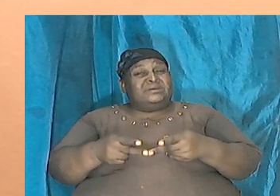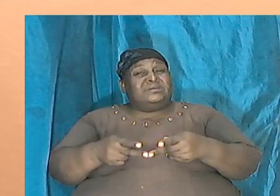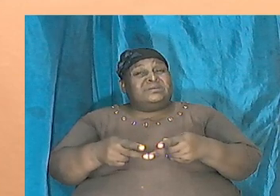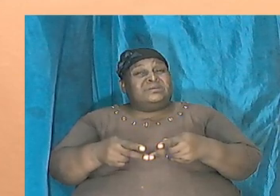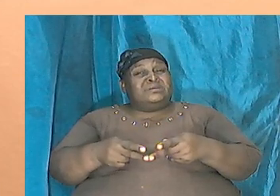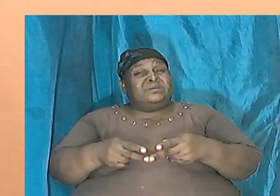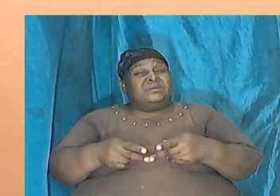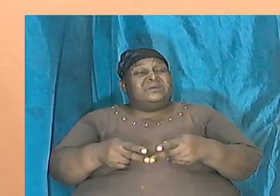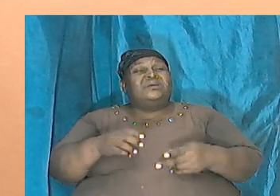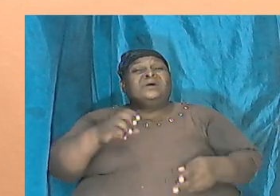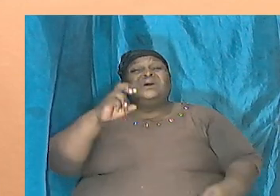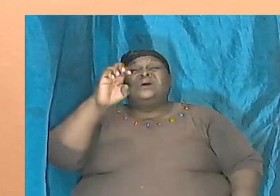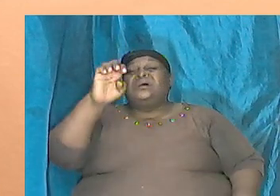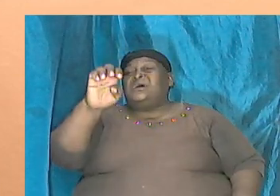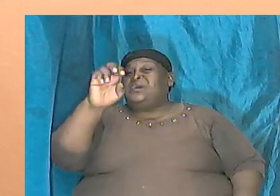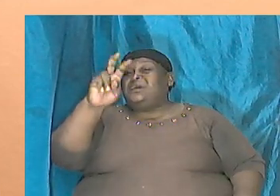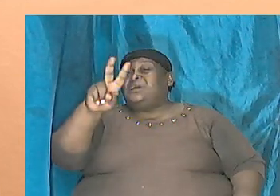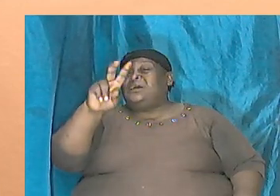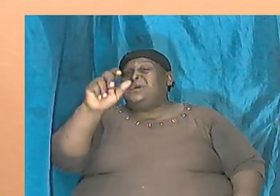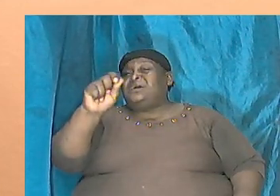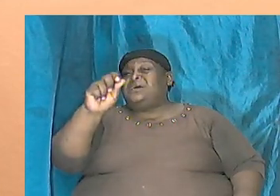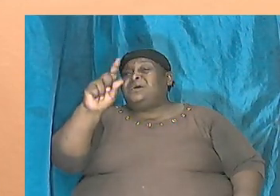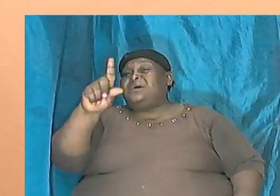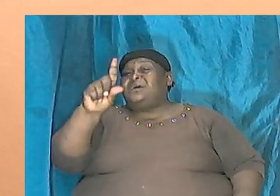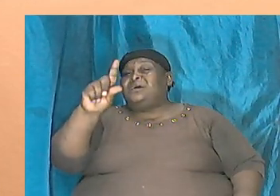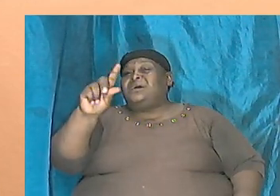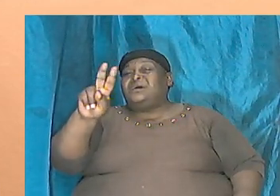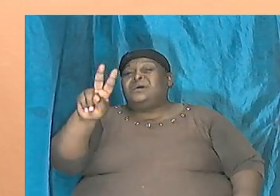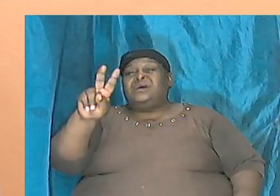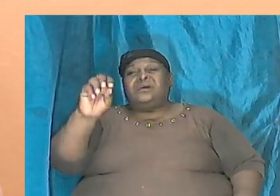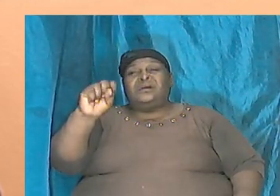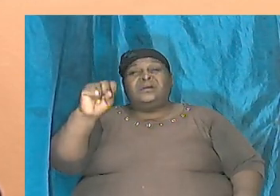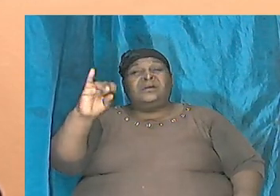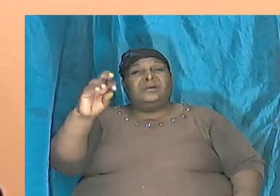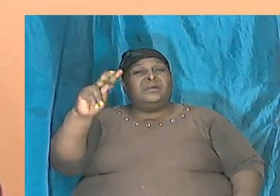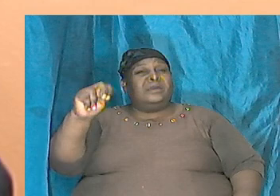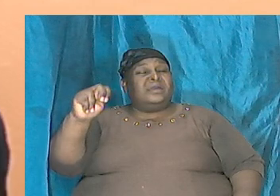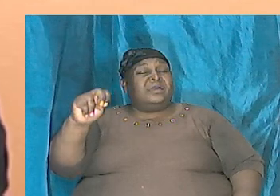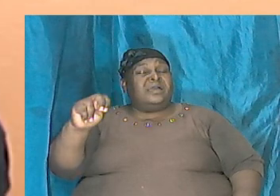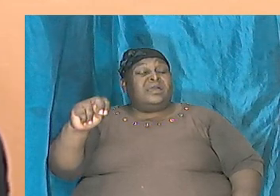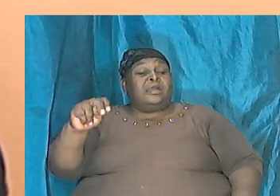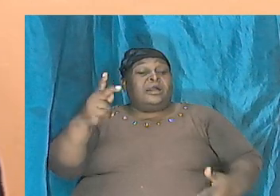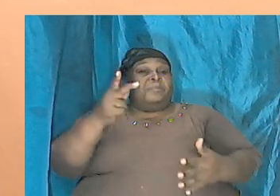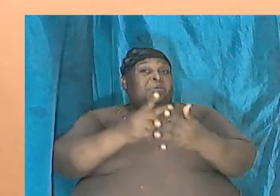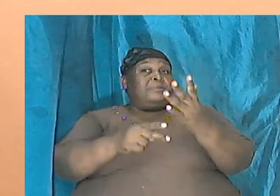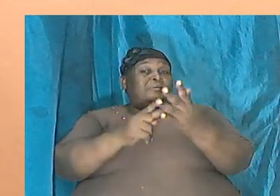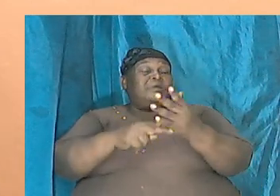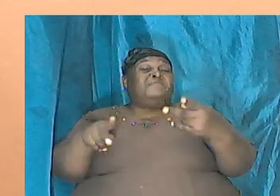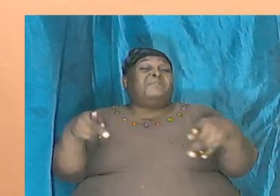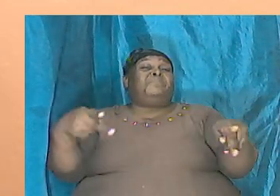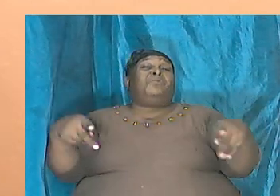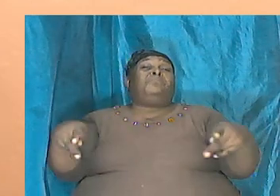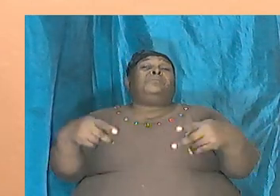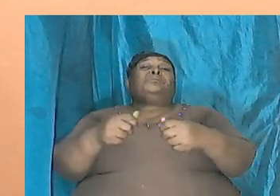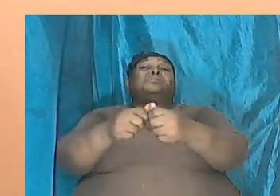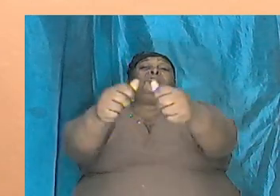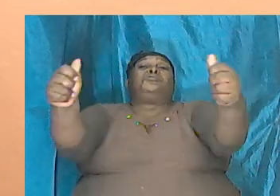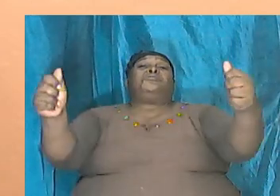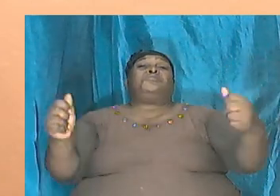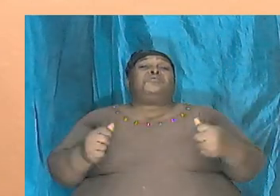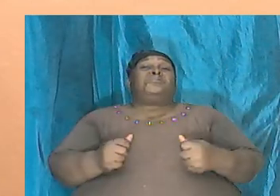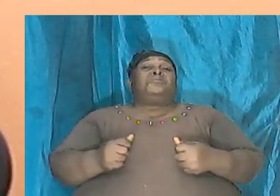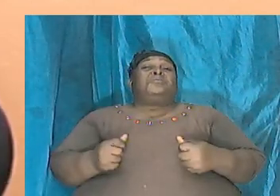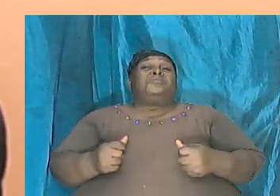subject area or a part of a subject area so that it is infused in the educational